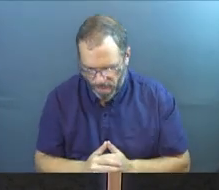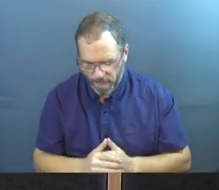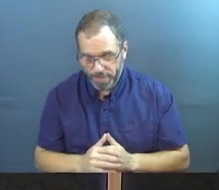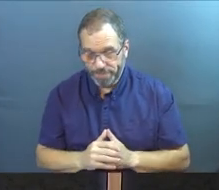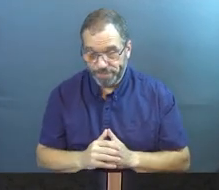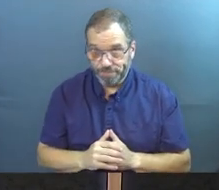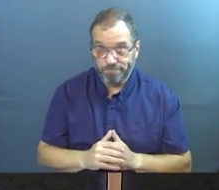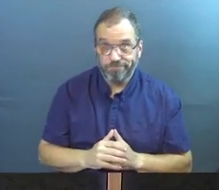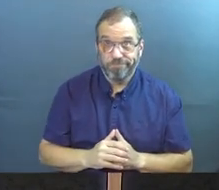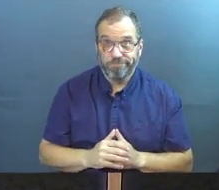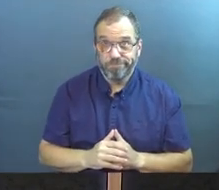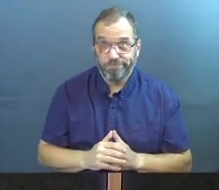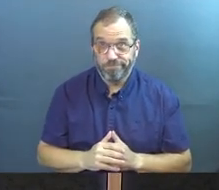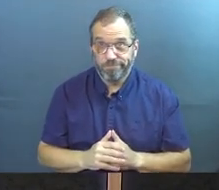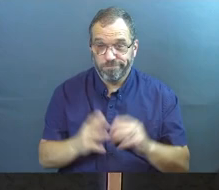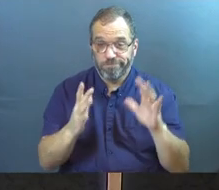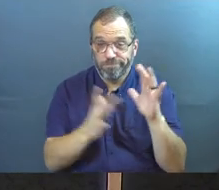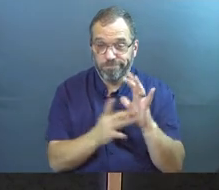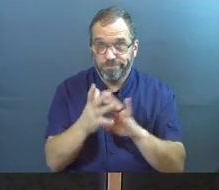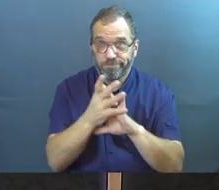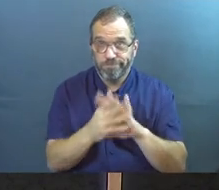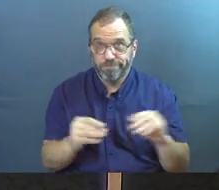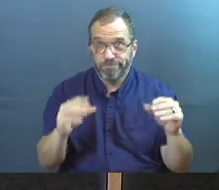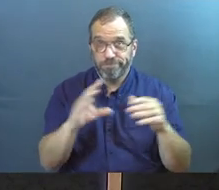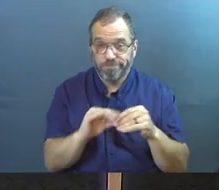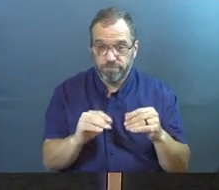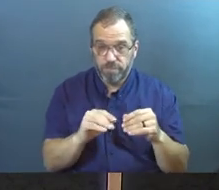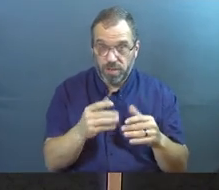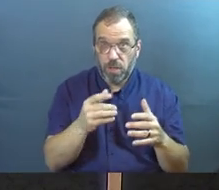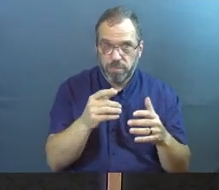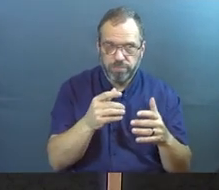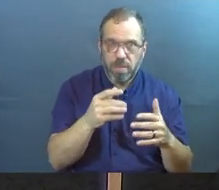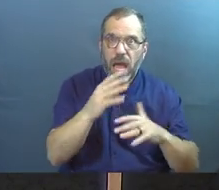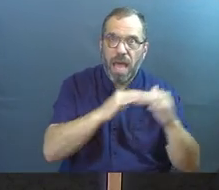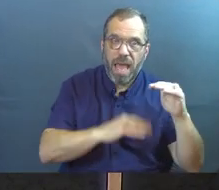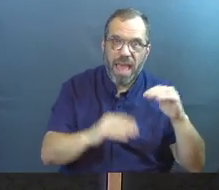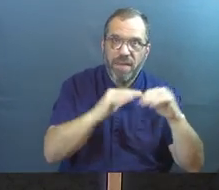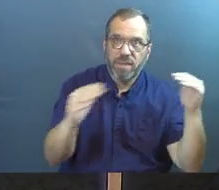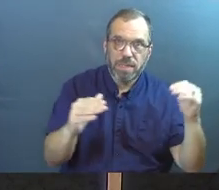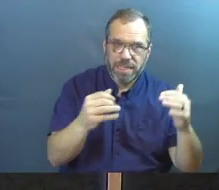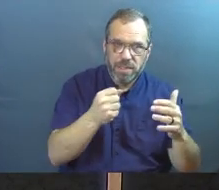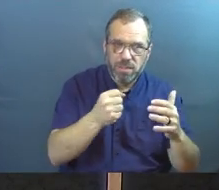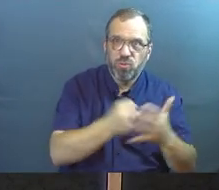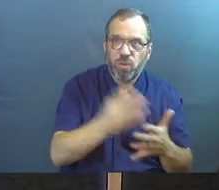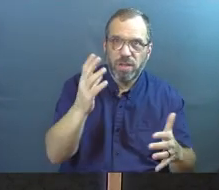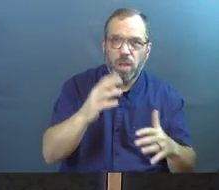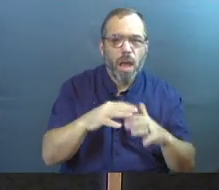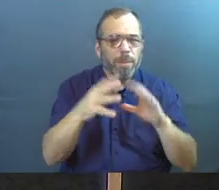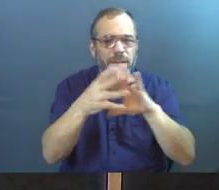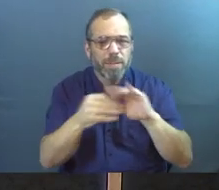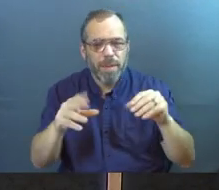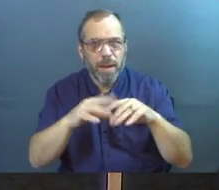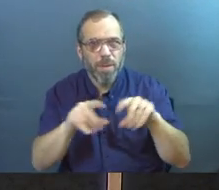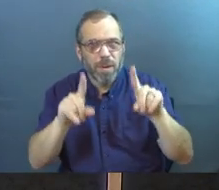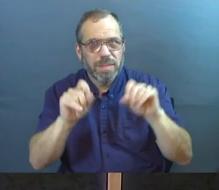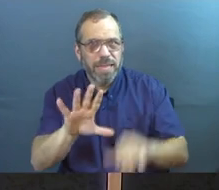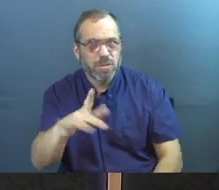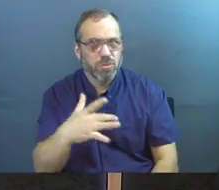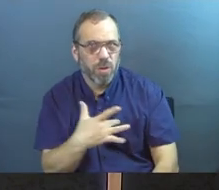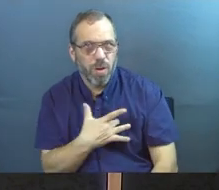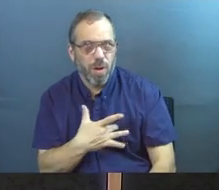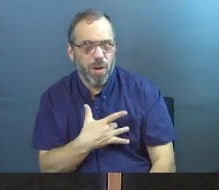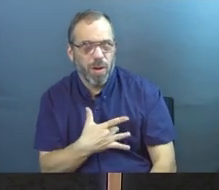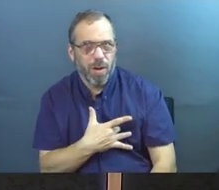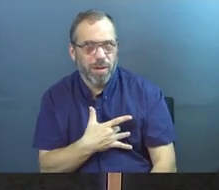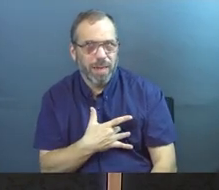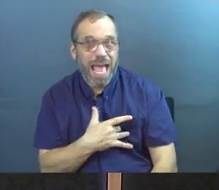So, Jesus' parables. Not only is there a treasure there, but the parable is a test of your heart. And it's